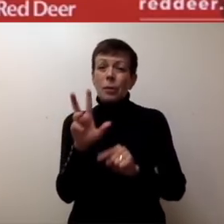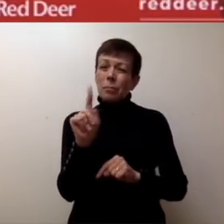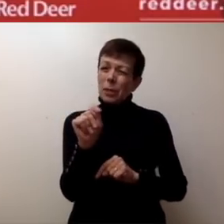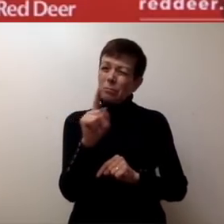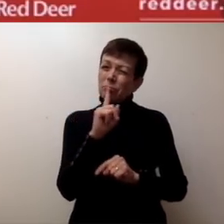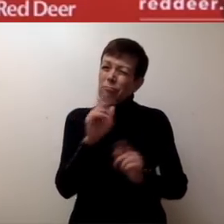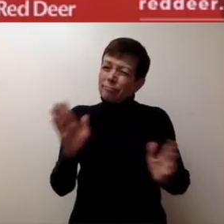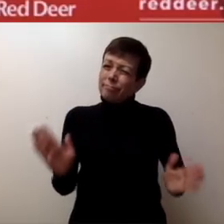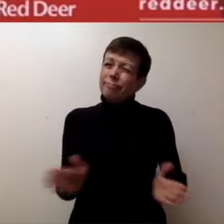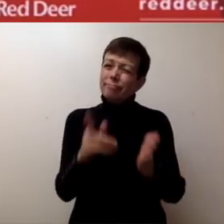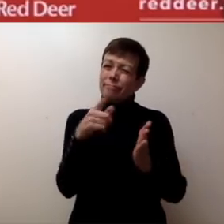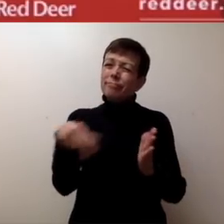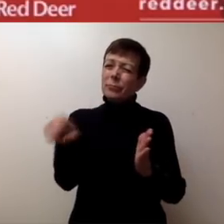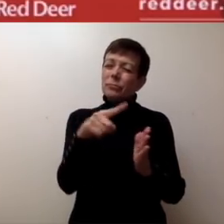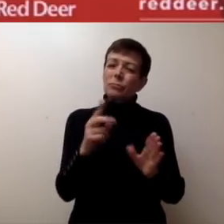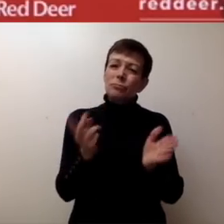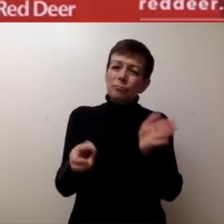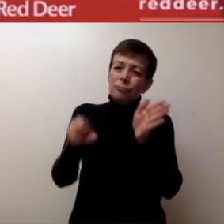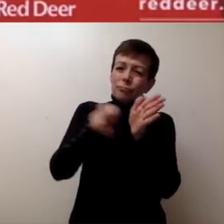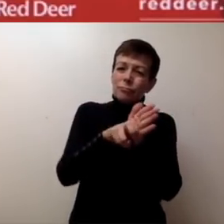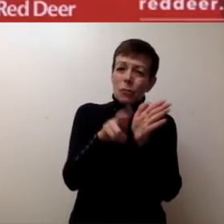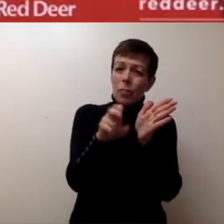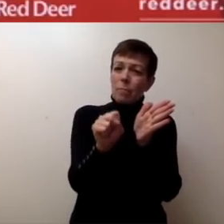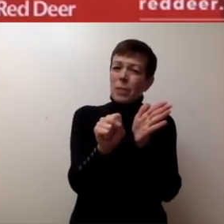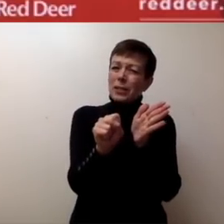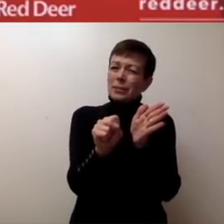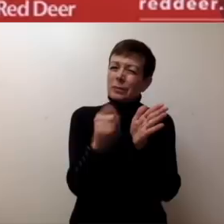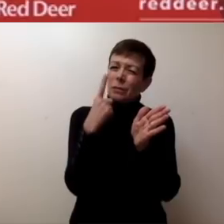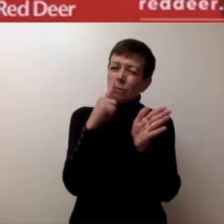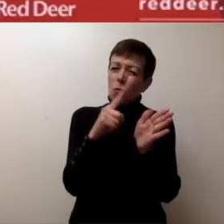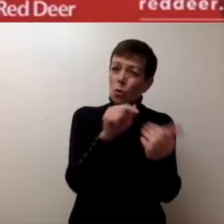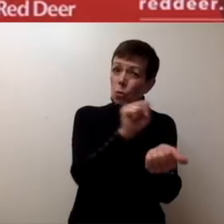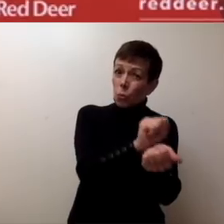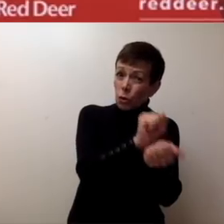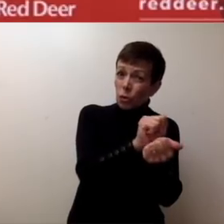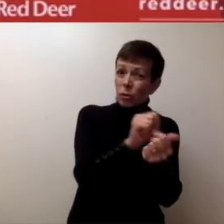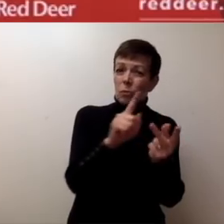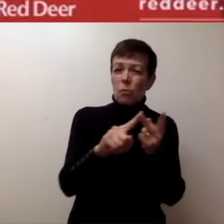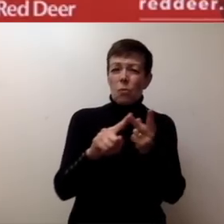use transit services for absolutely essential purposes.